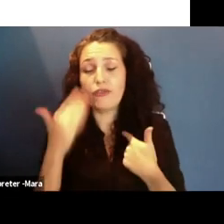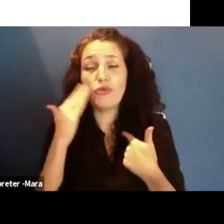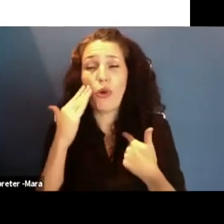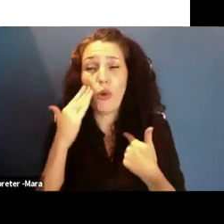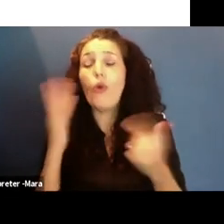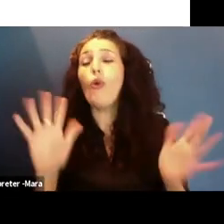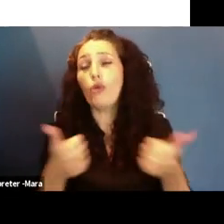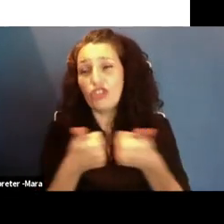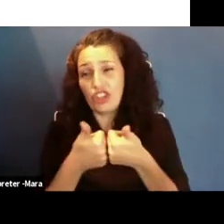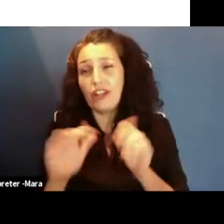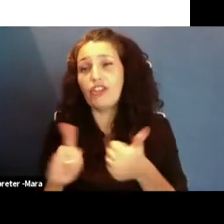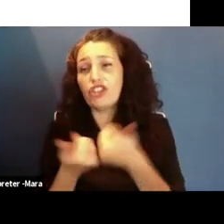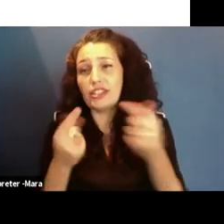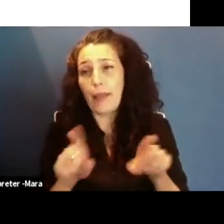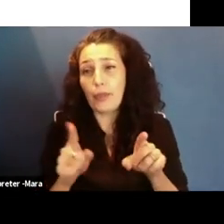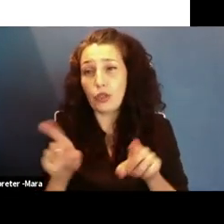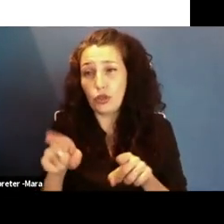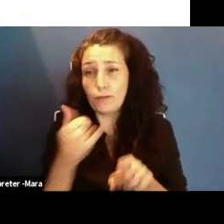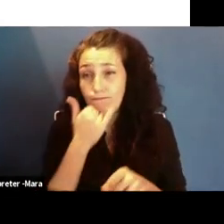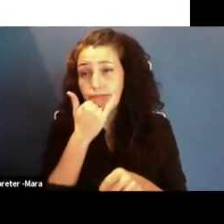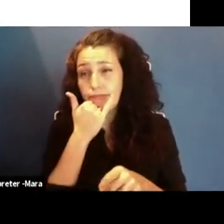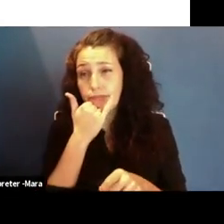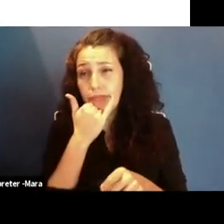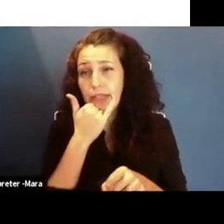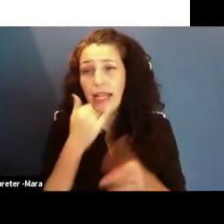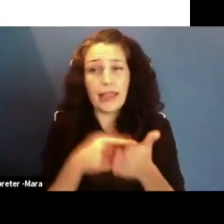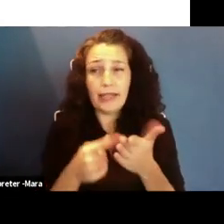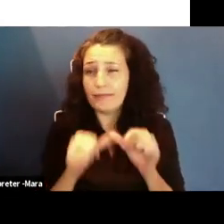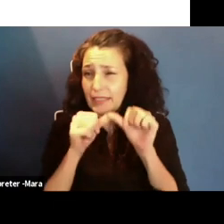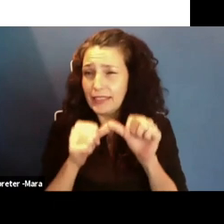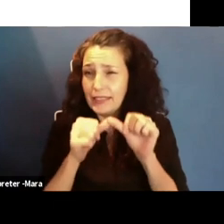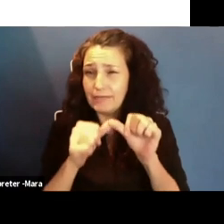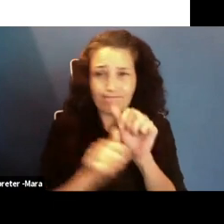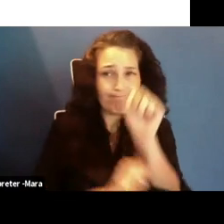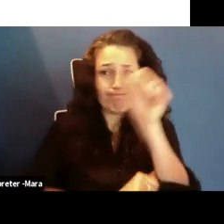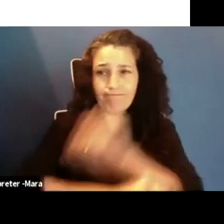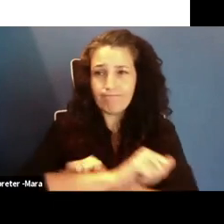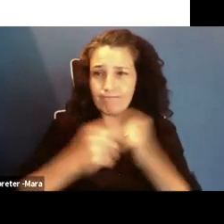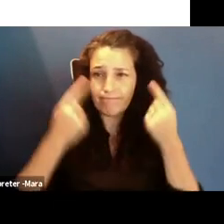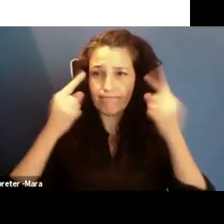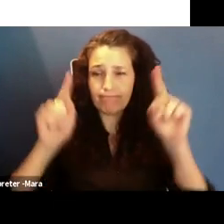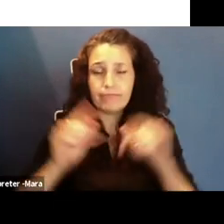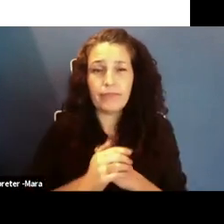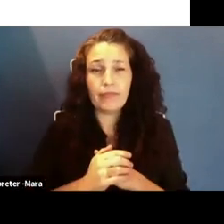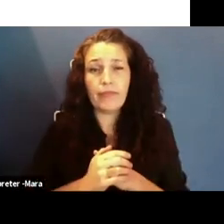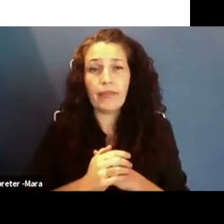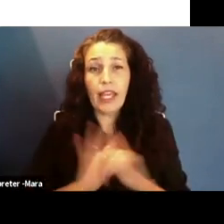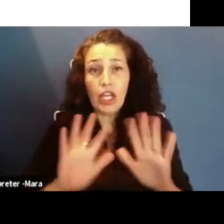Which leads me to this. Challenges. So with me being the only,